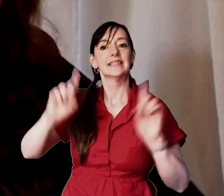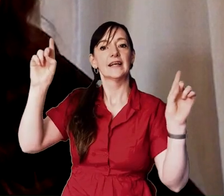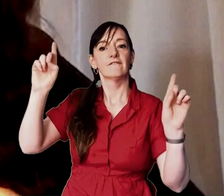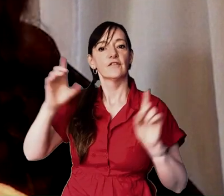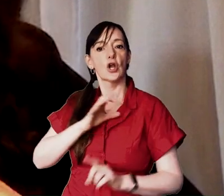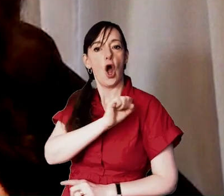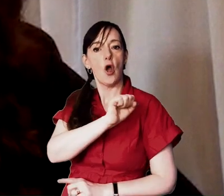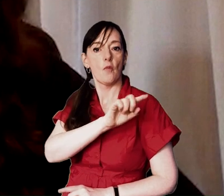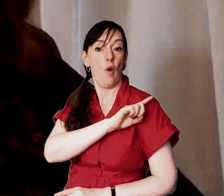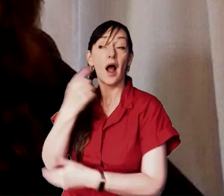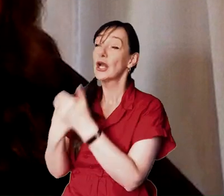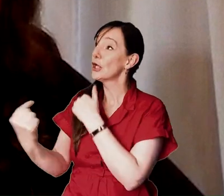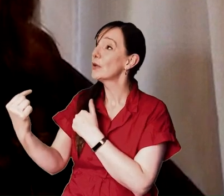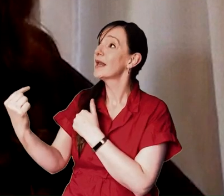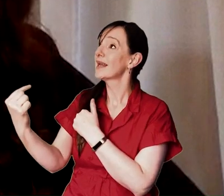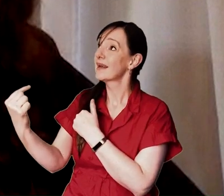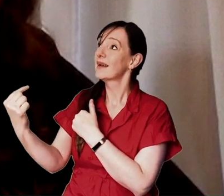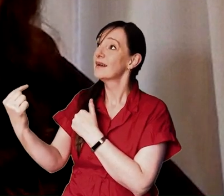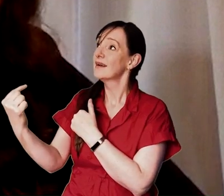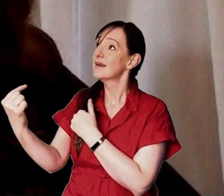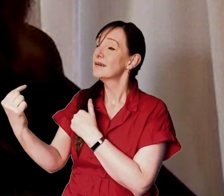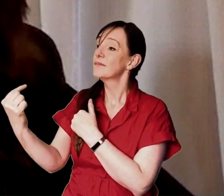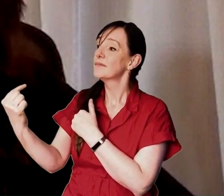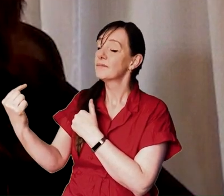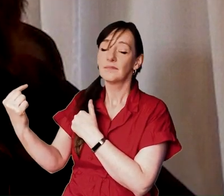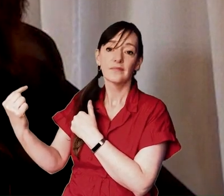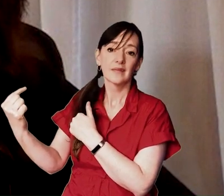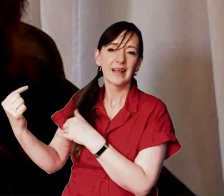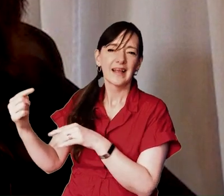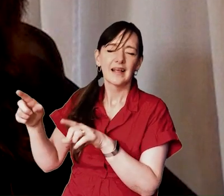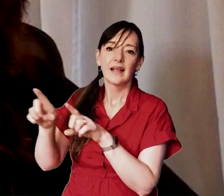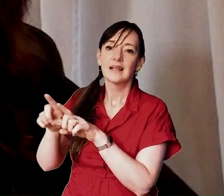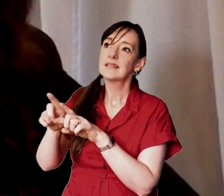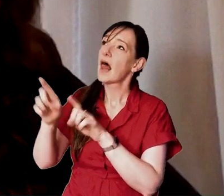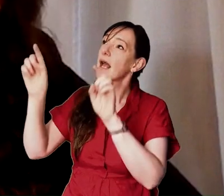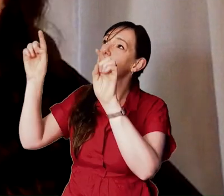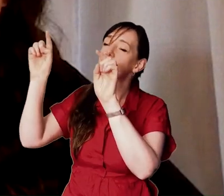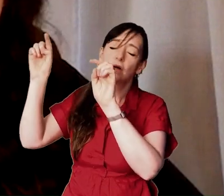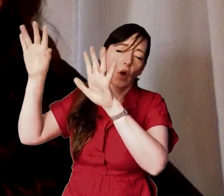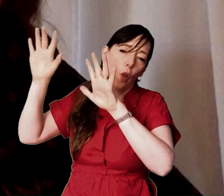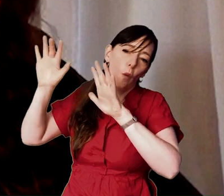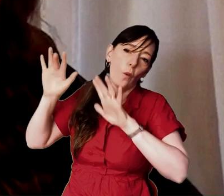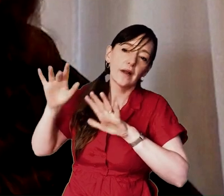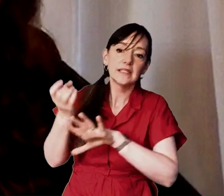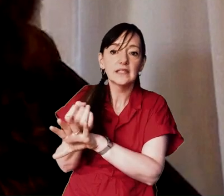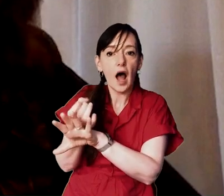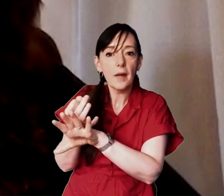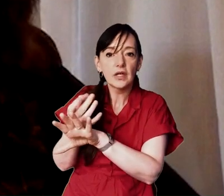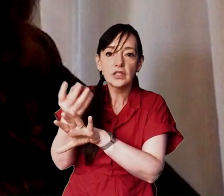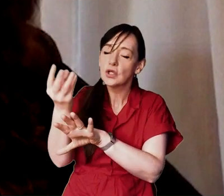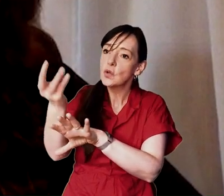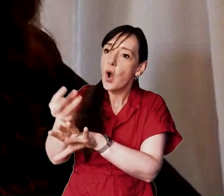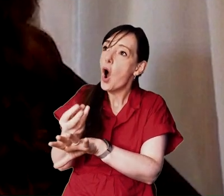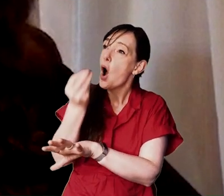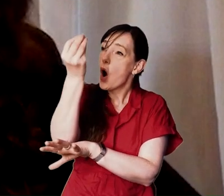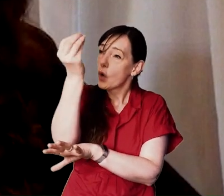god christian hope is unique you've probably heard it said before but it's you know it's like a glorious diamond and you hold it up